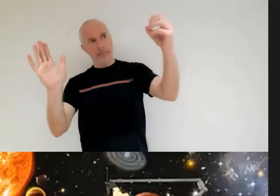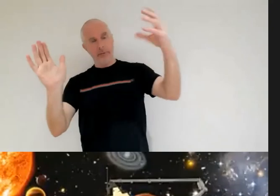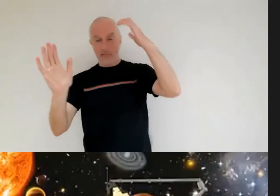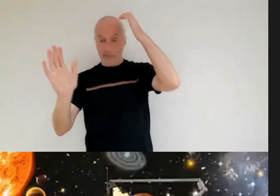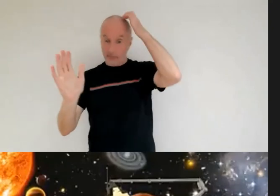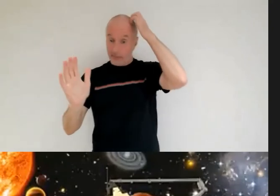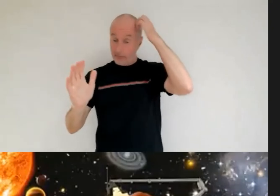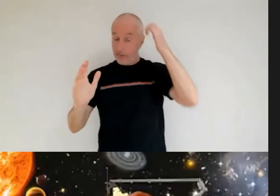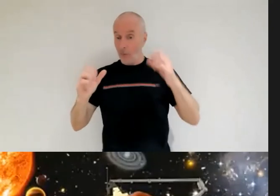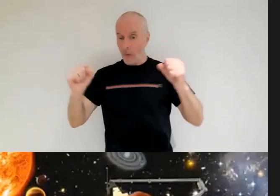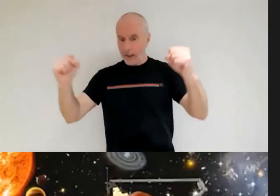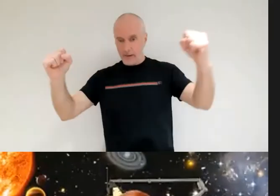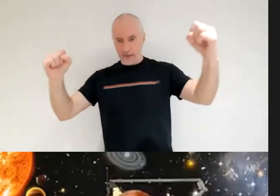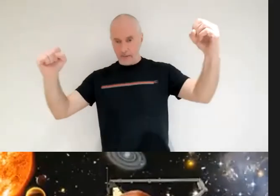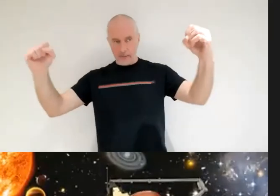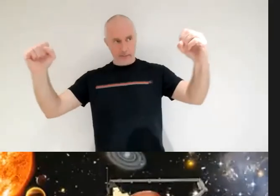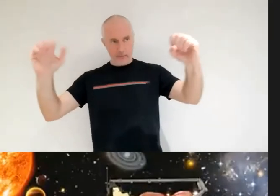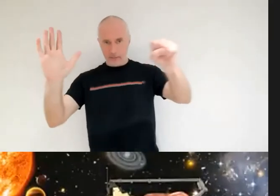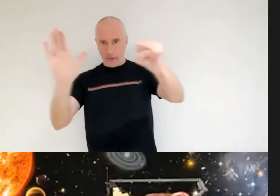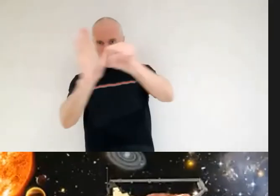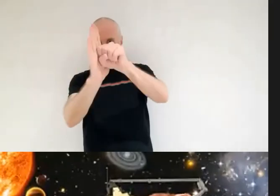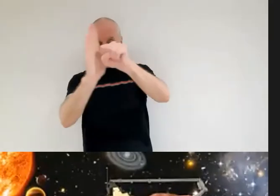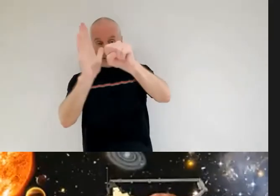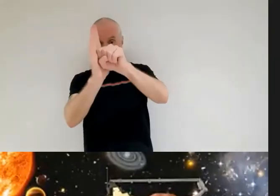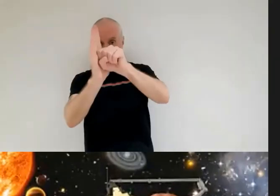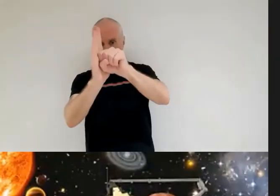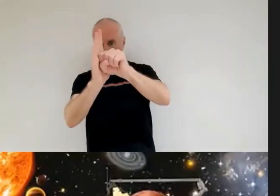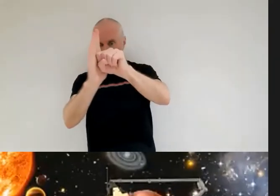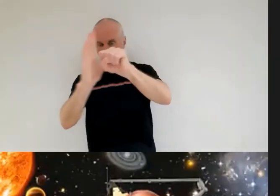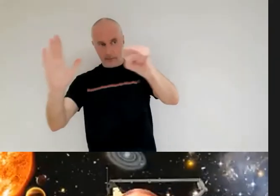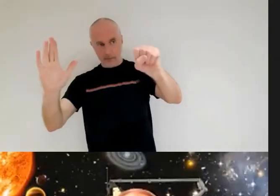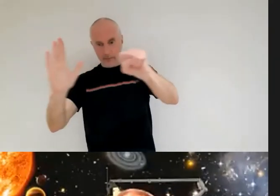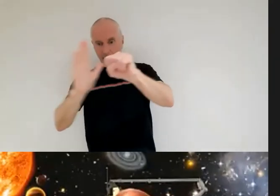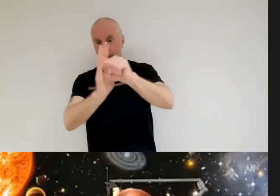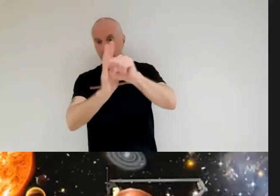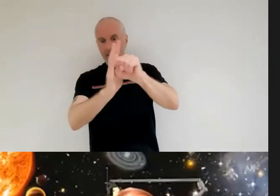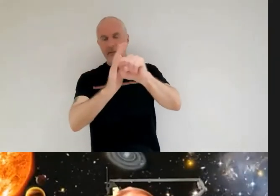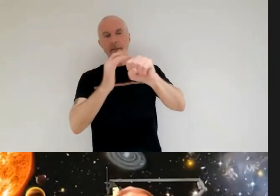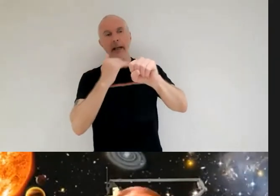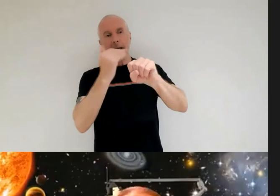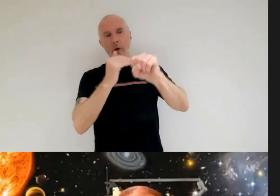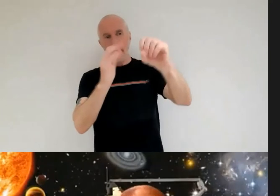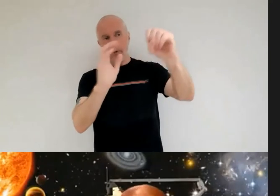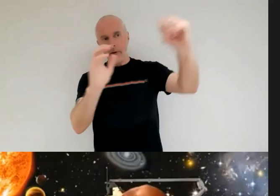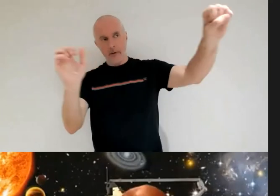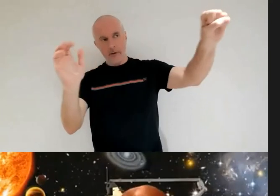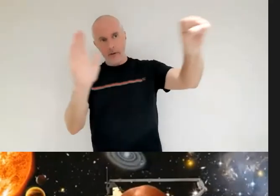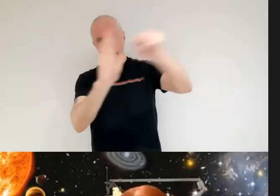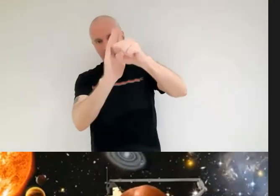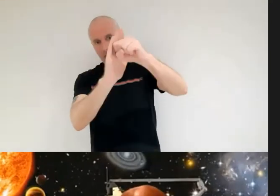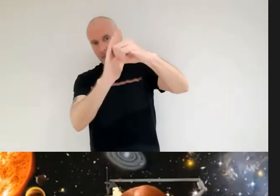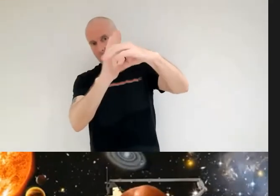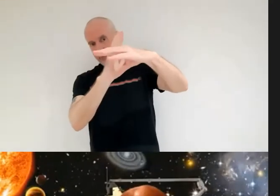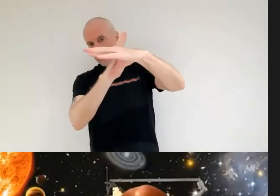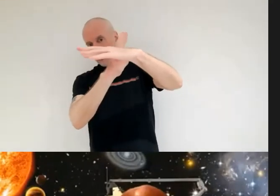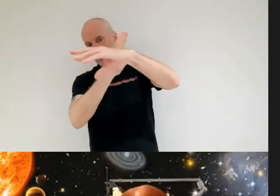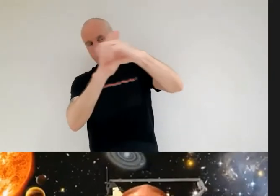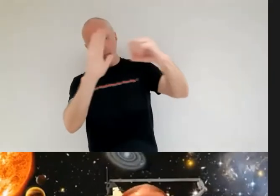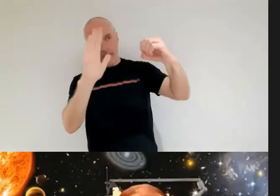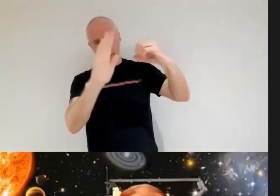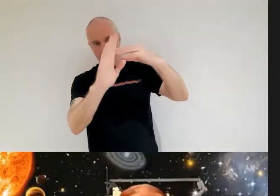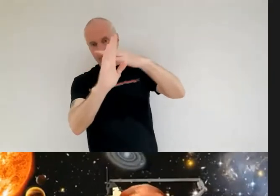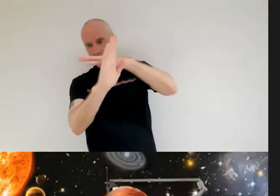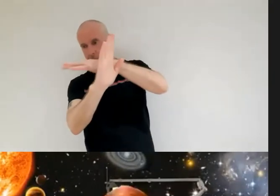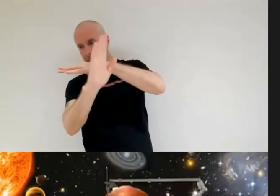cone which stops a lot of the light from being able to get to it enough light does fall on the solar array to provide power